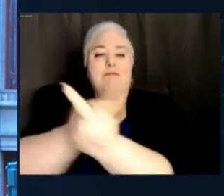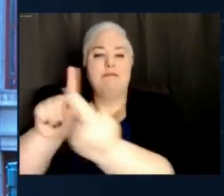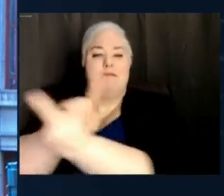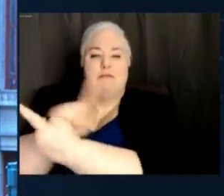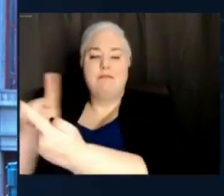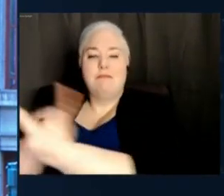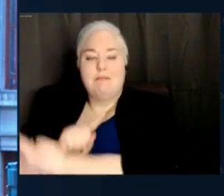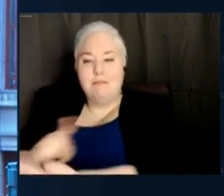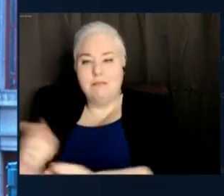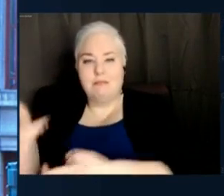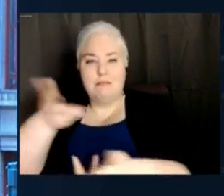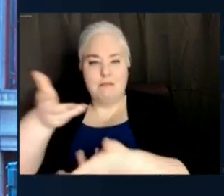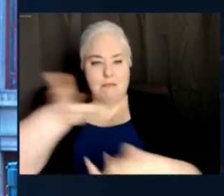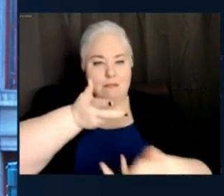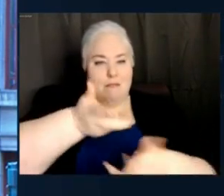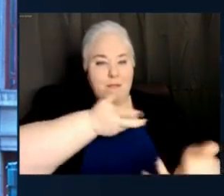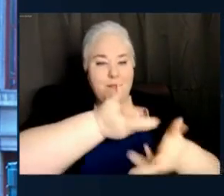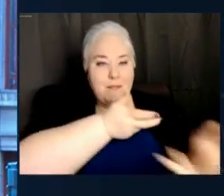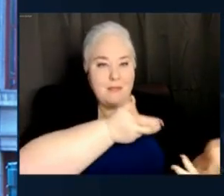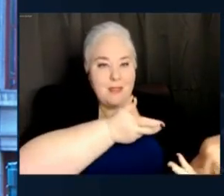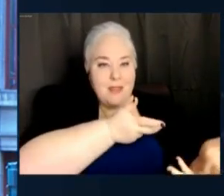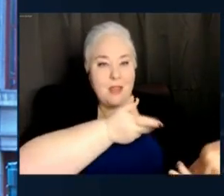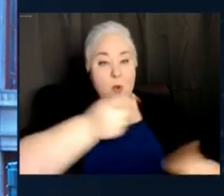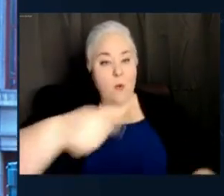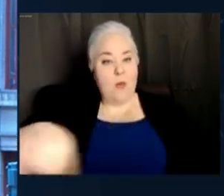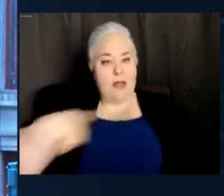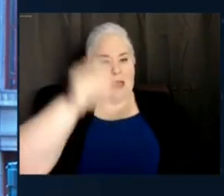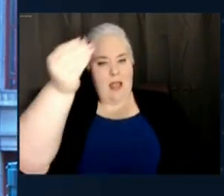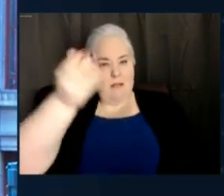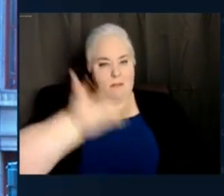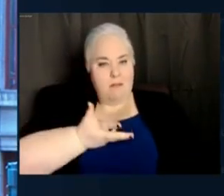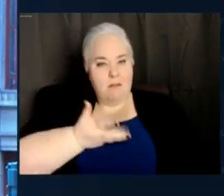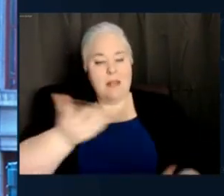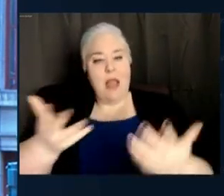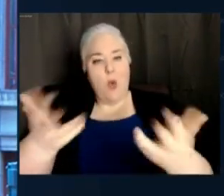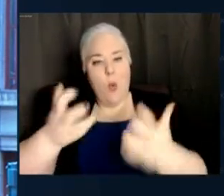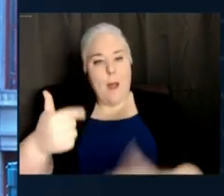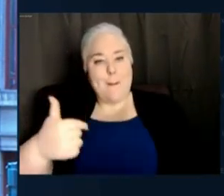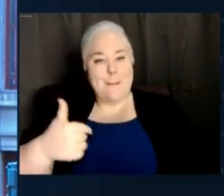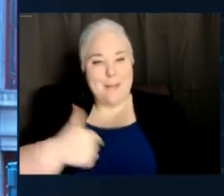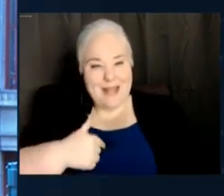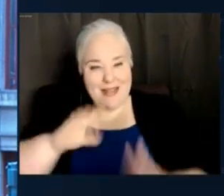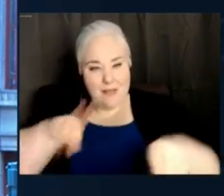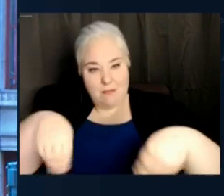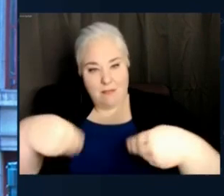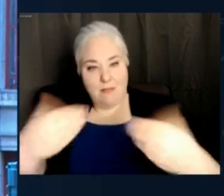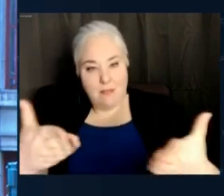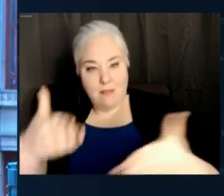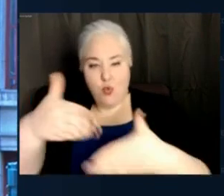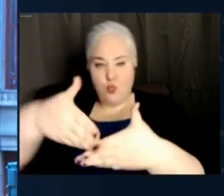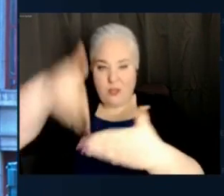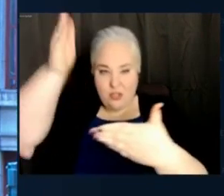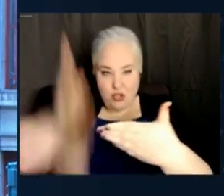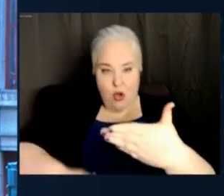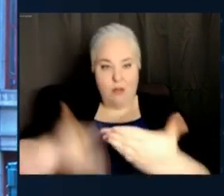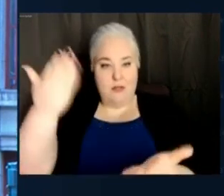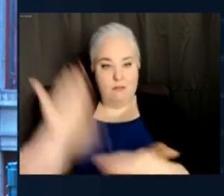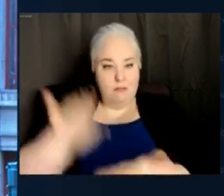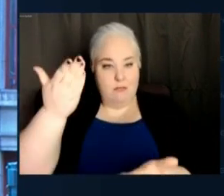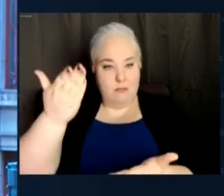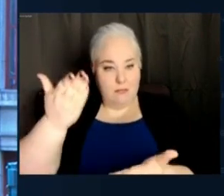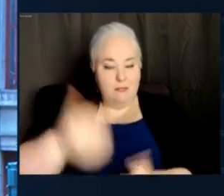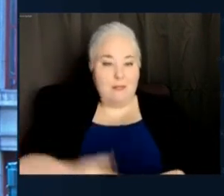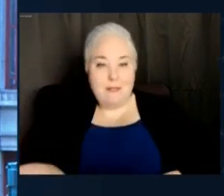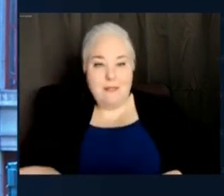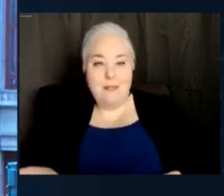what I heard more often than not was a deep desire for me to deliver results. Folks appreciate